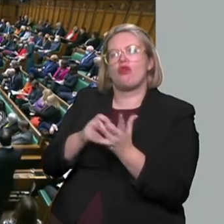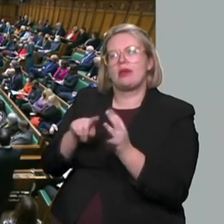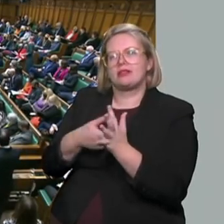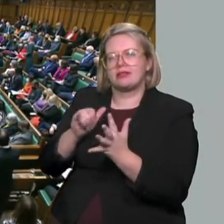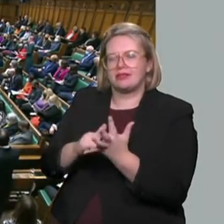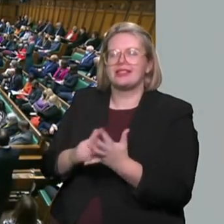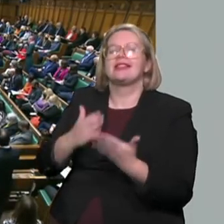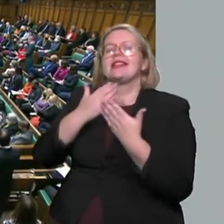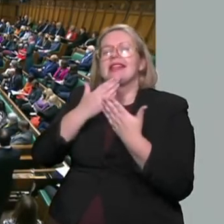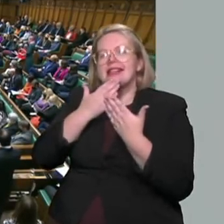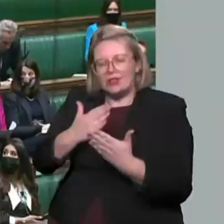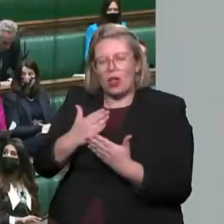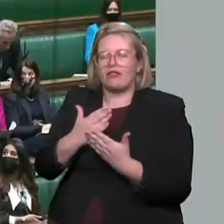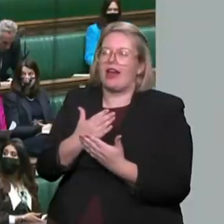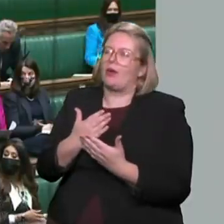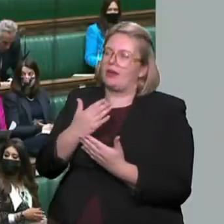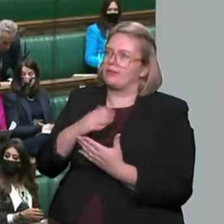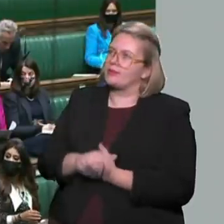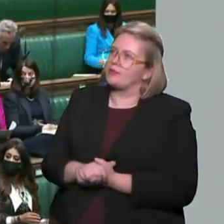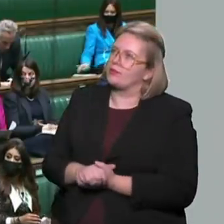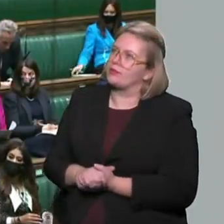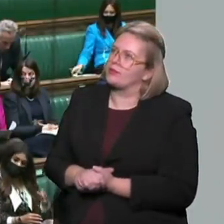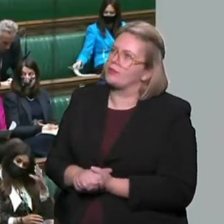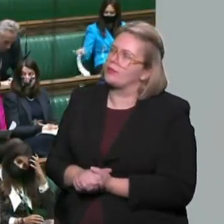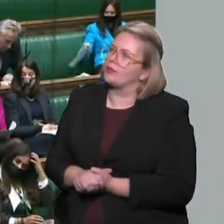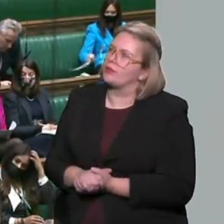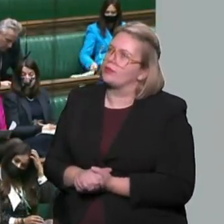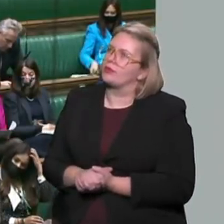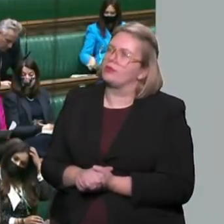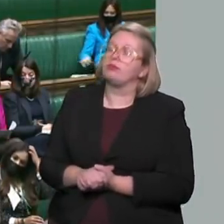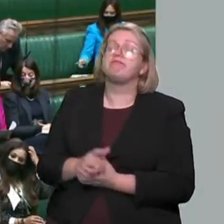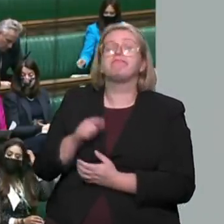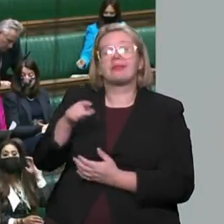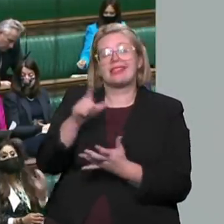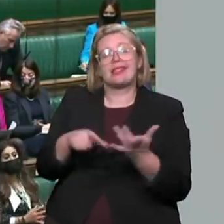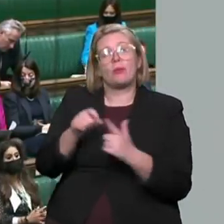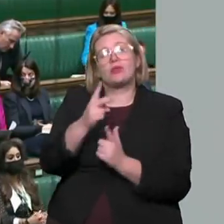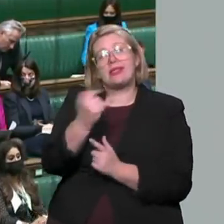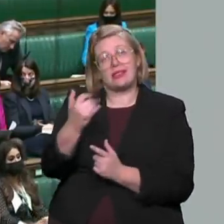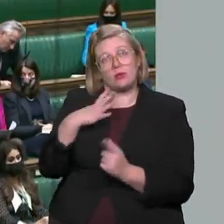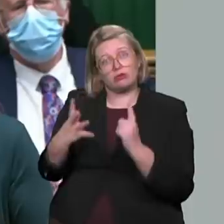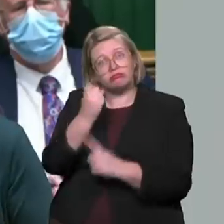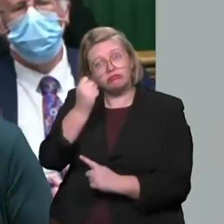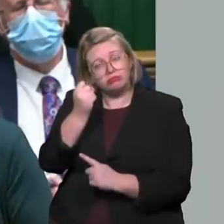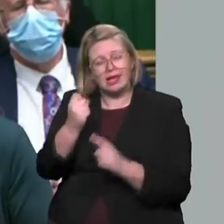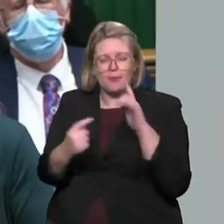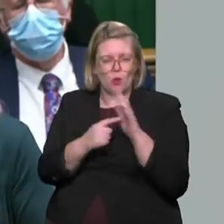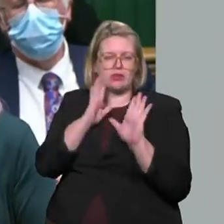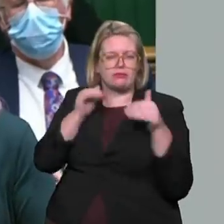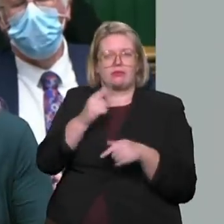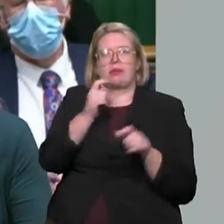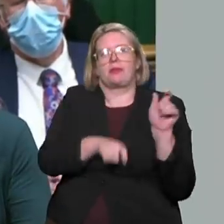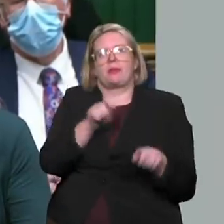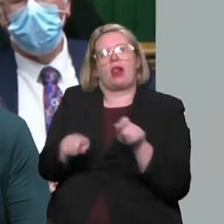If COP26 is to be successful, people must be at the heart of our net-zero mission. For too long,